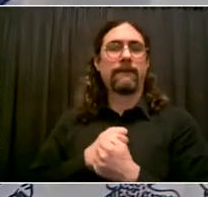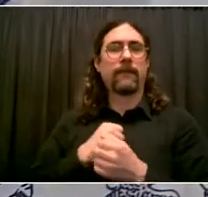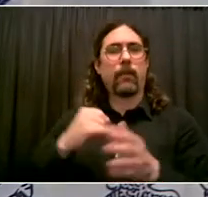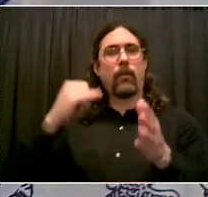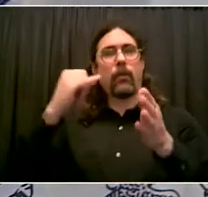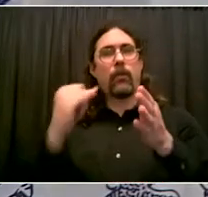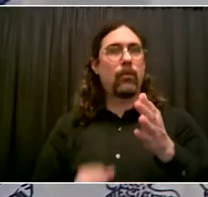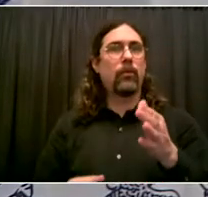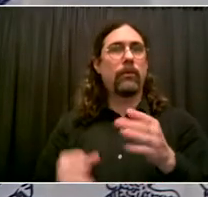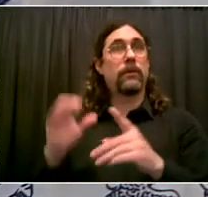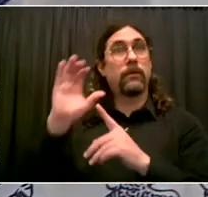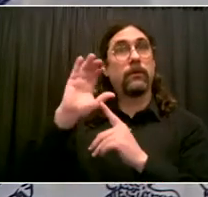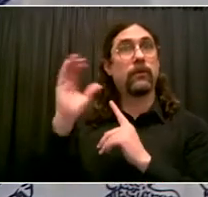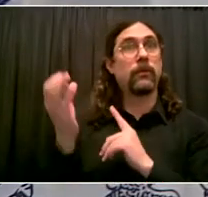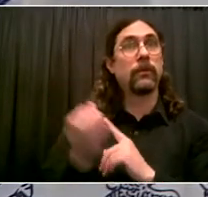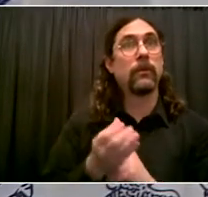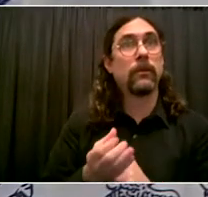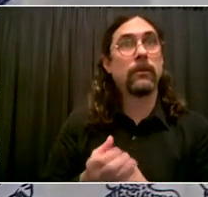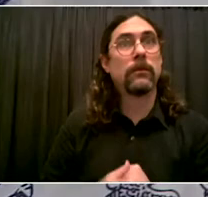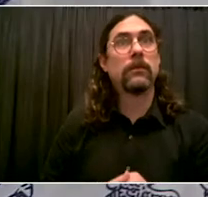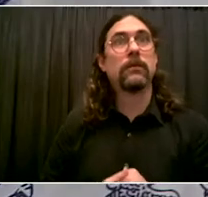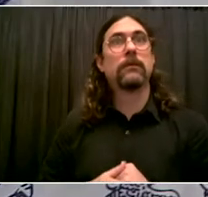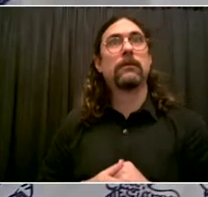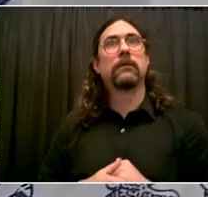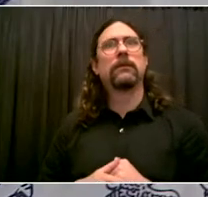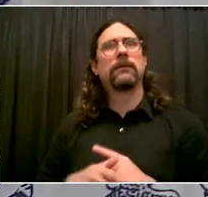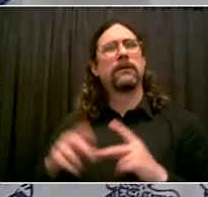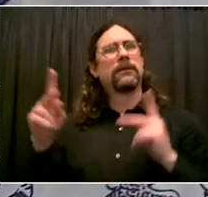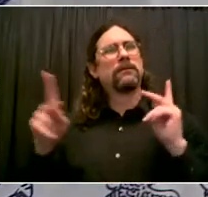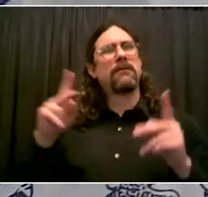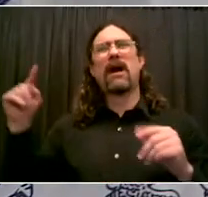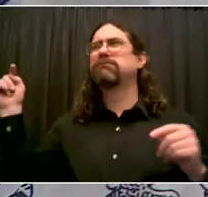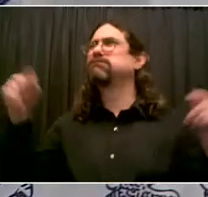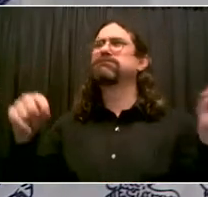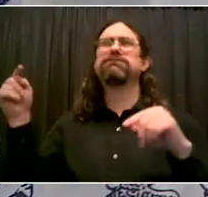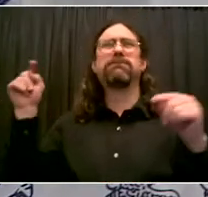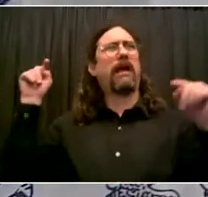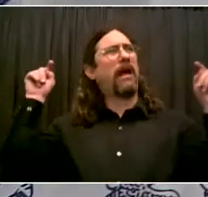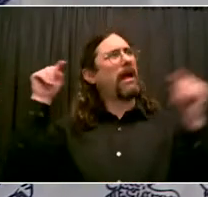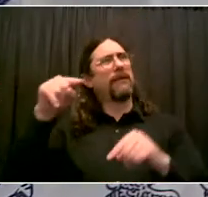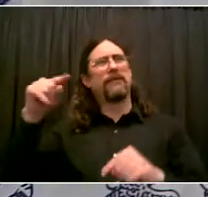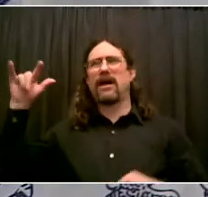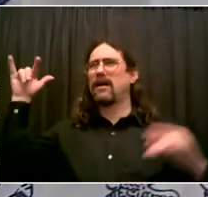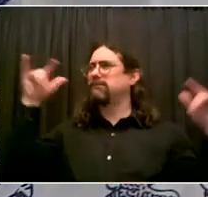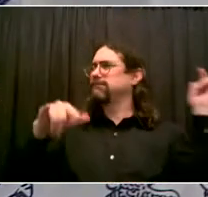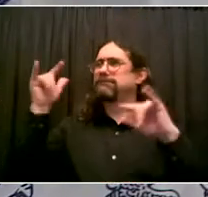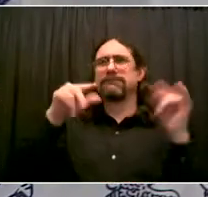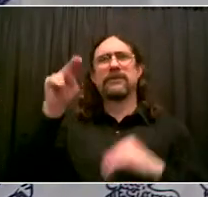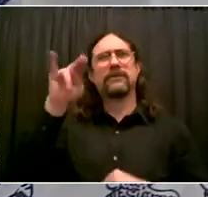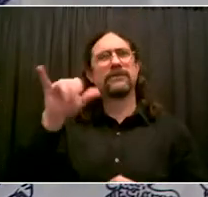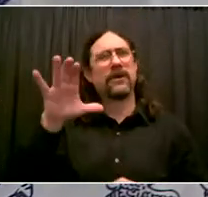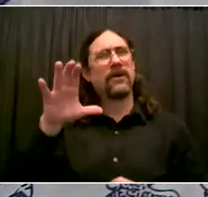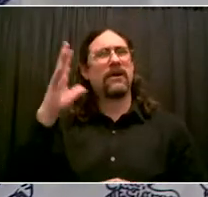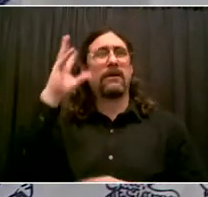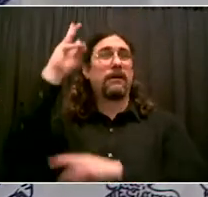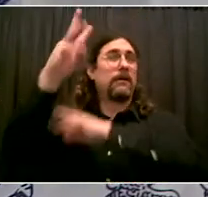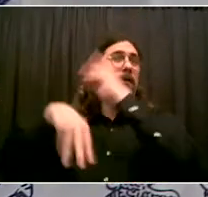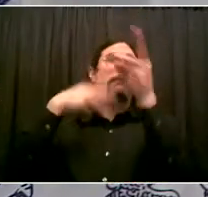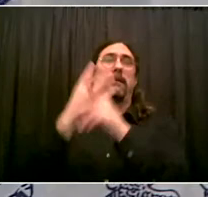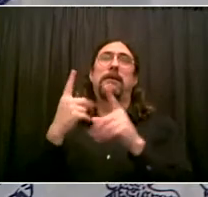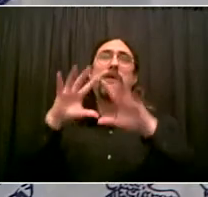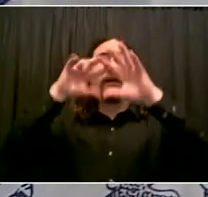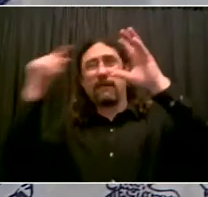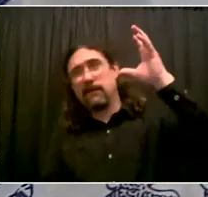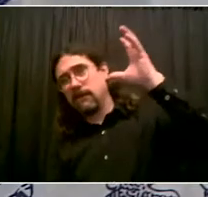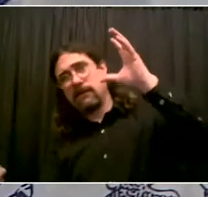People come from thousands of miles away just to experience the culture of New York City, and we are blessed to have it right here in our backyard. And it's part of who we are,